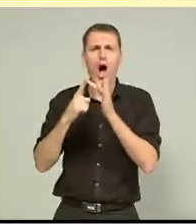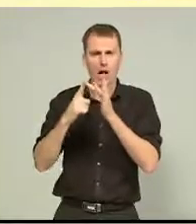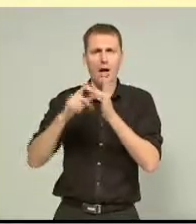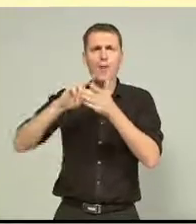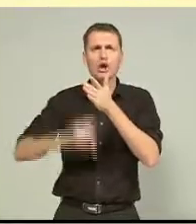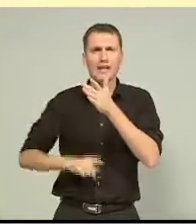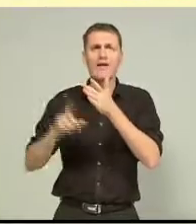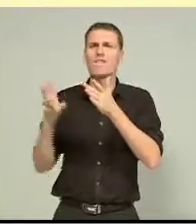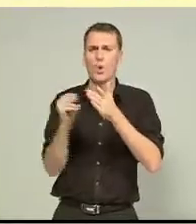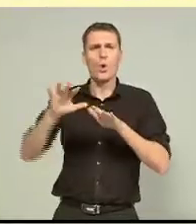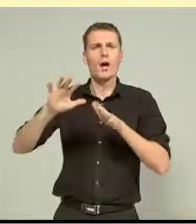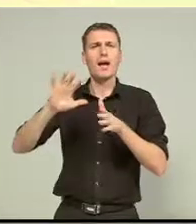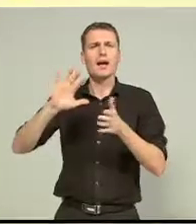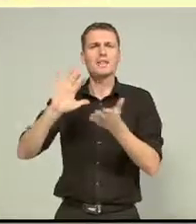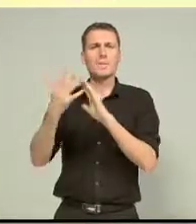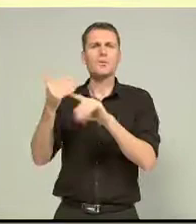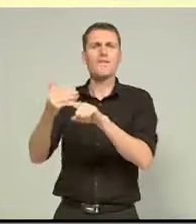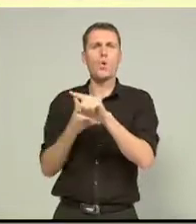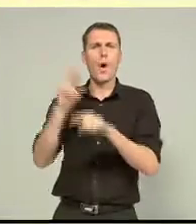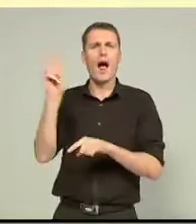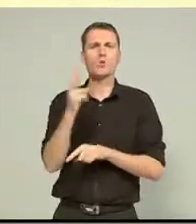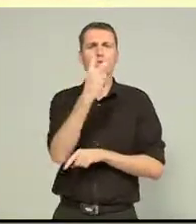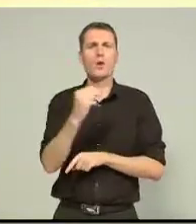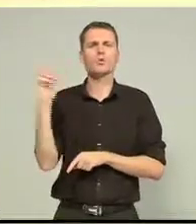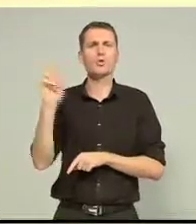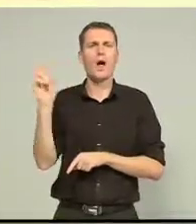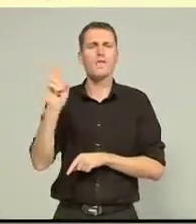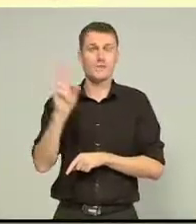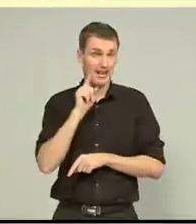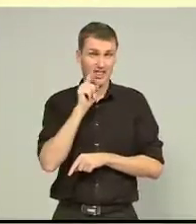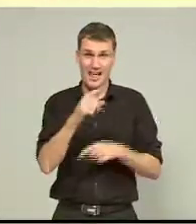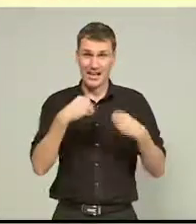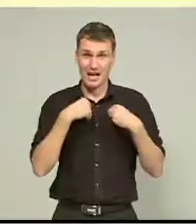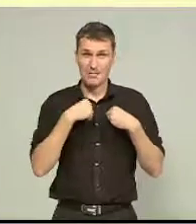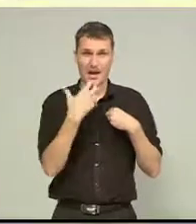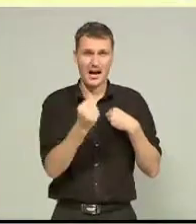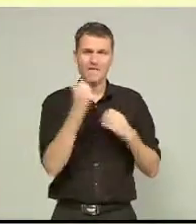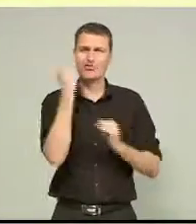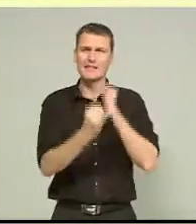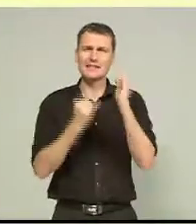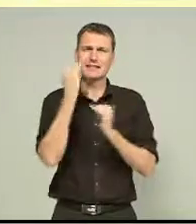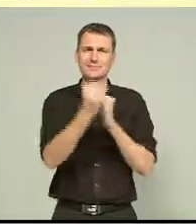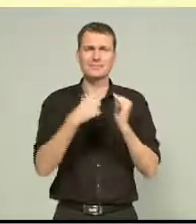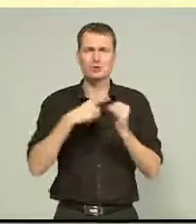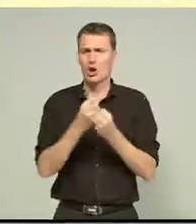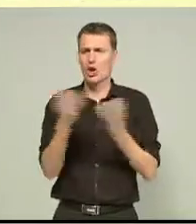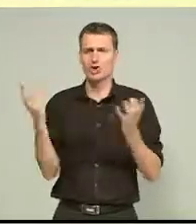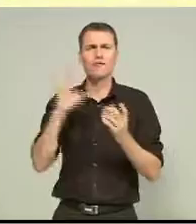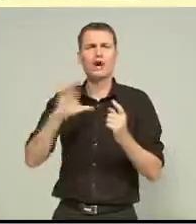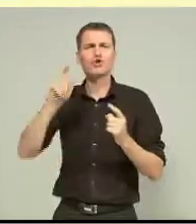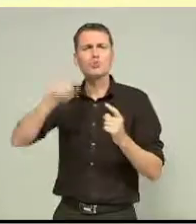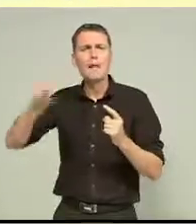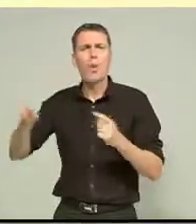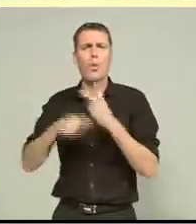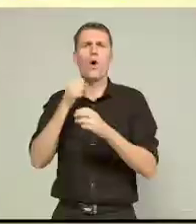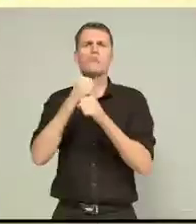to April 2012. The Christchurch-based company have suffered a lot of criticism from disgruntled residents and protest groups.